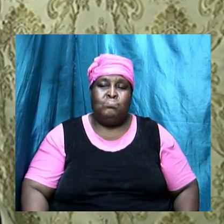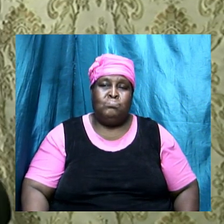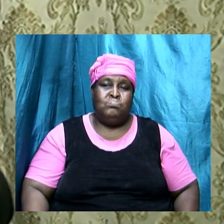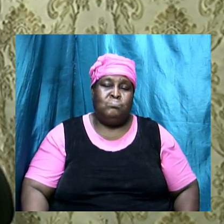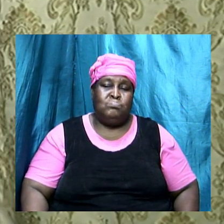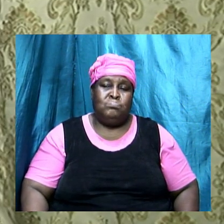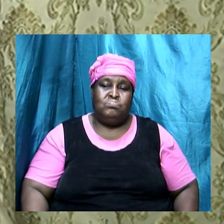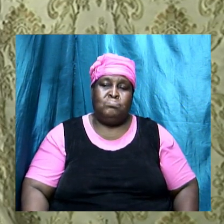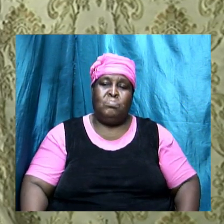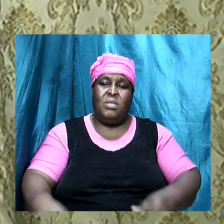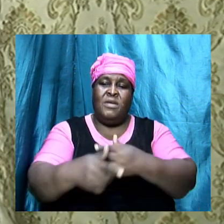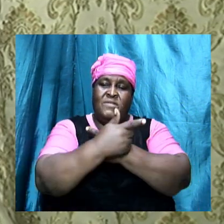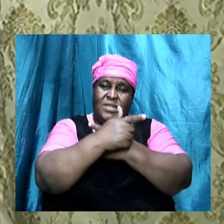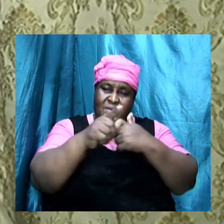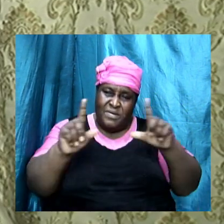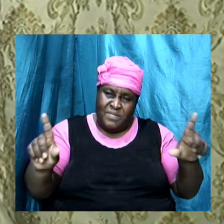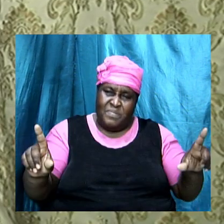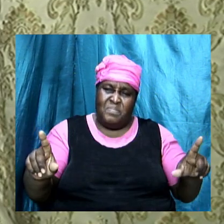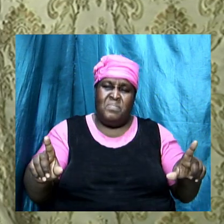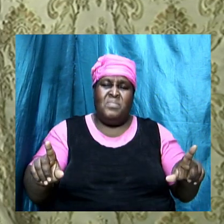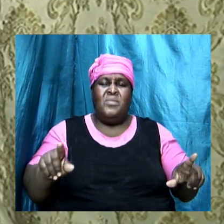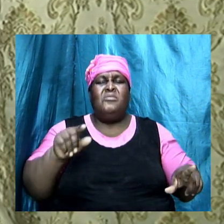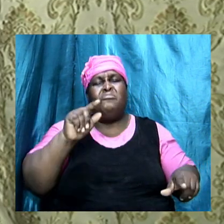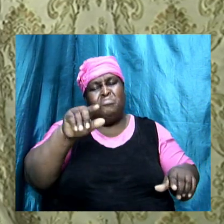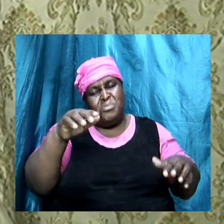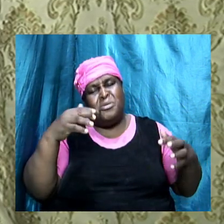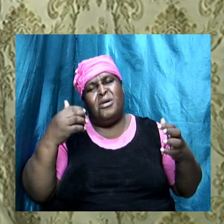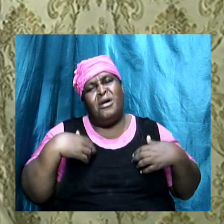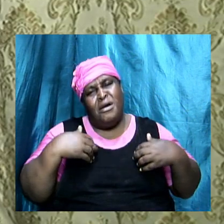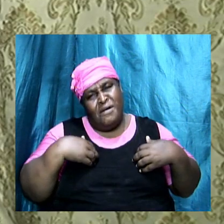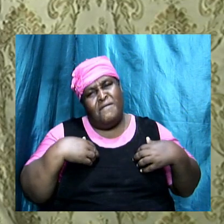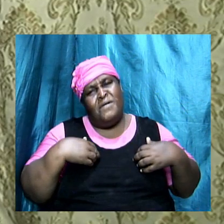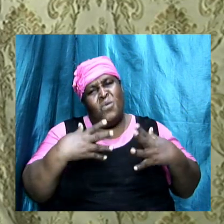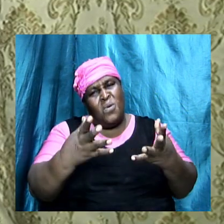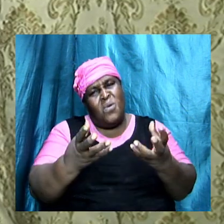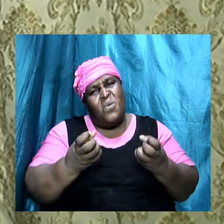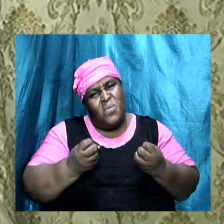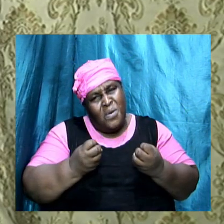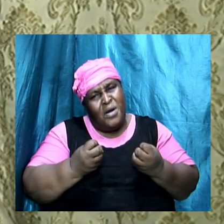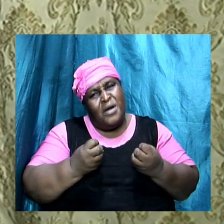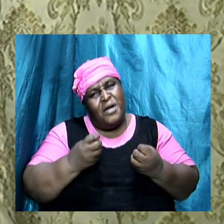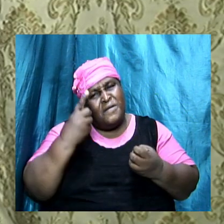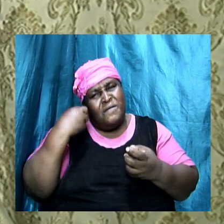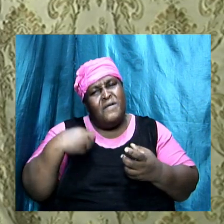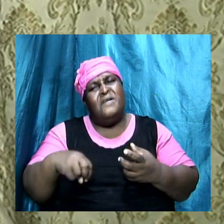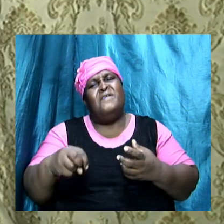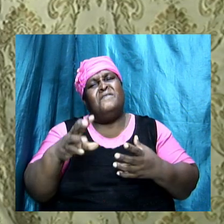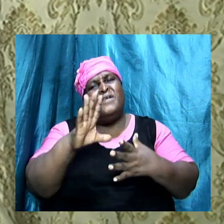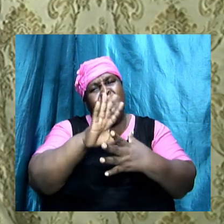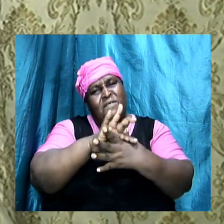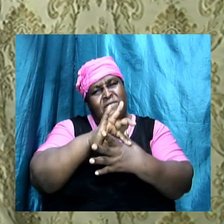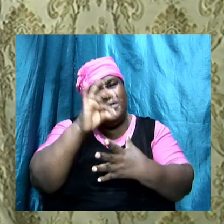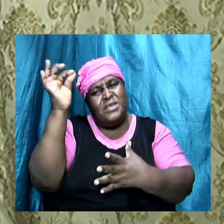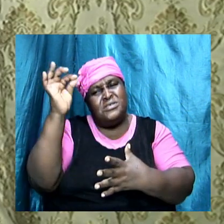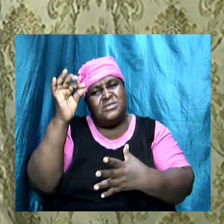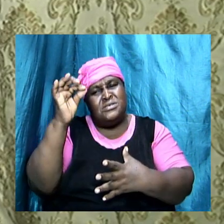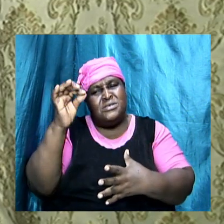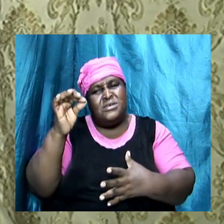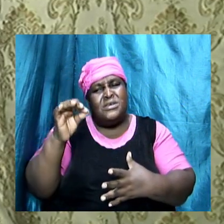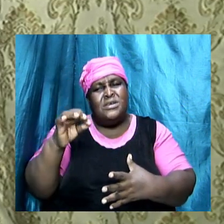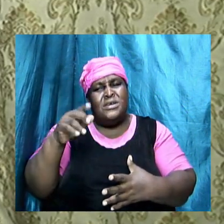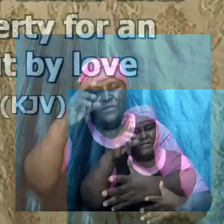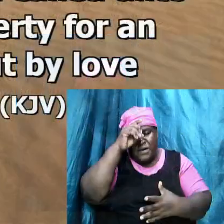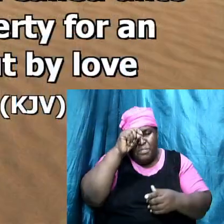so you have liberty man you have an occasion for the flesh this is what they were saying for brethren